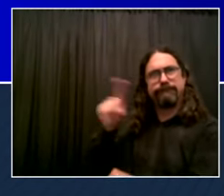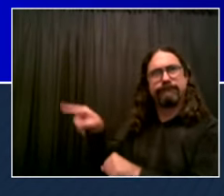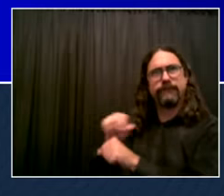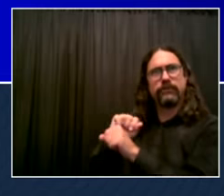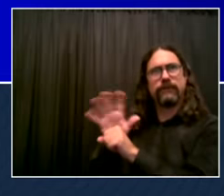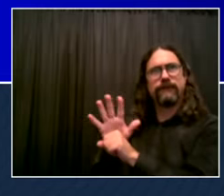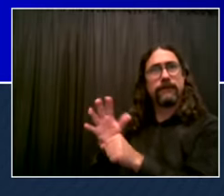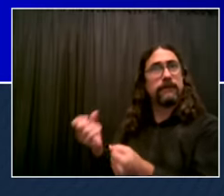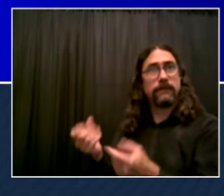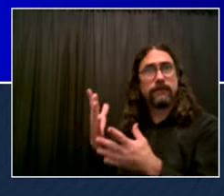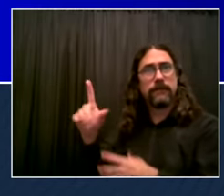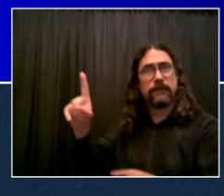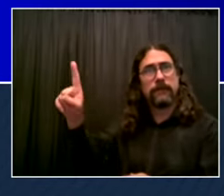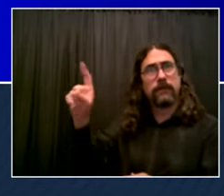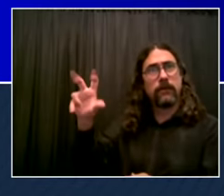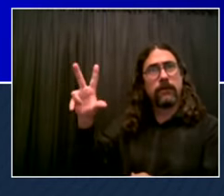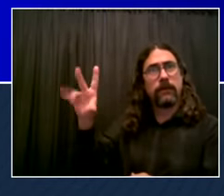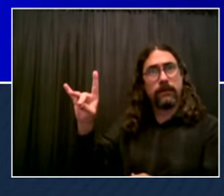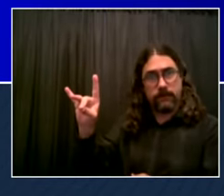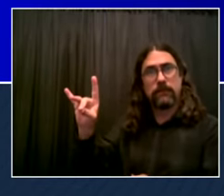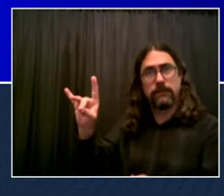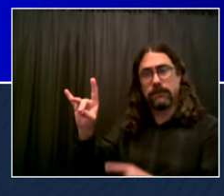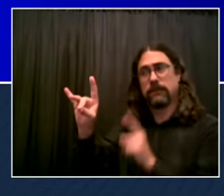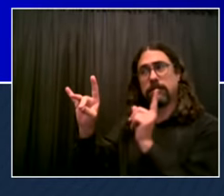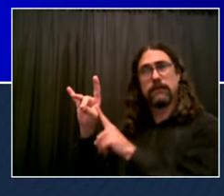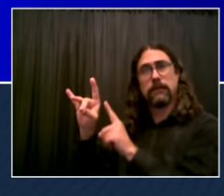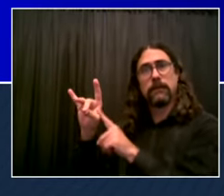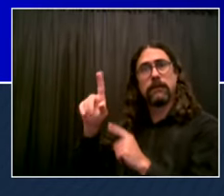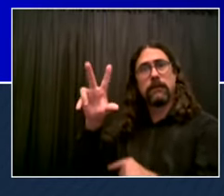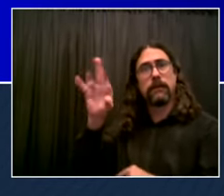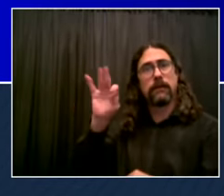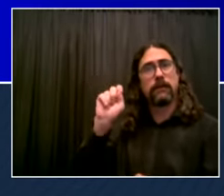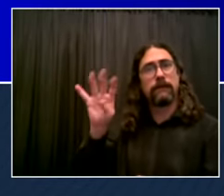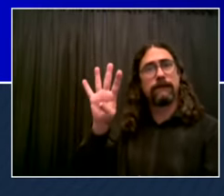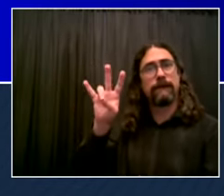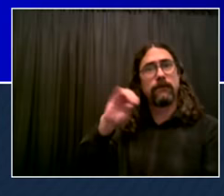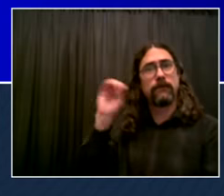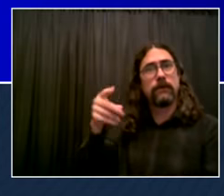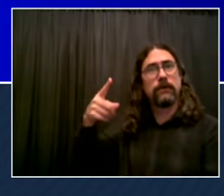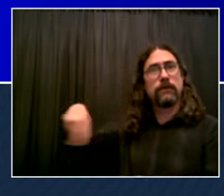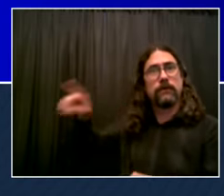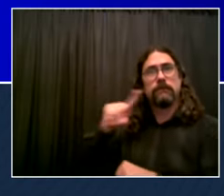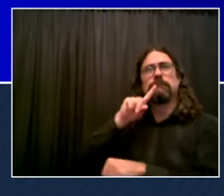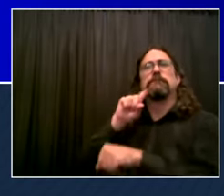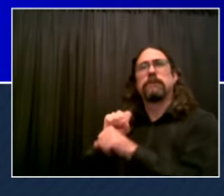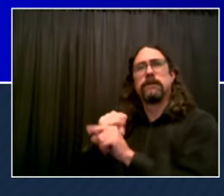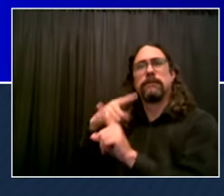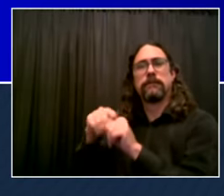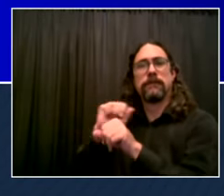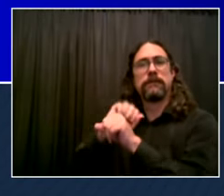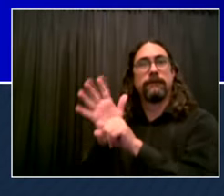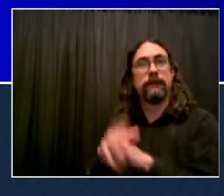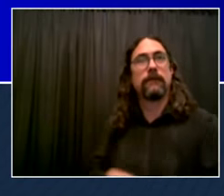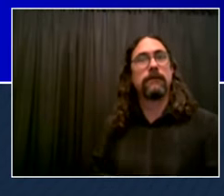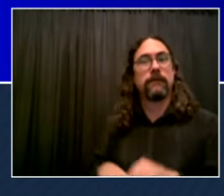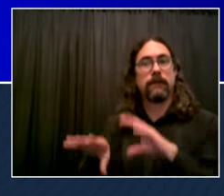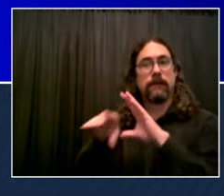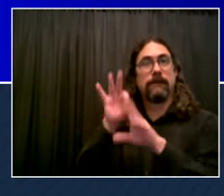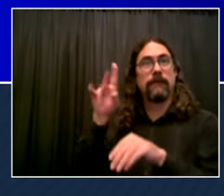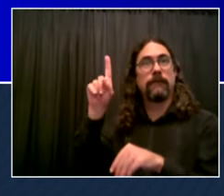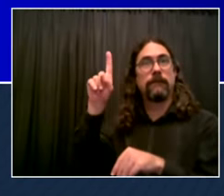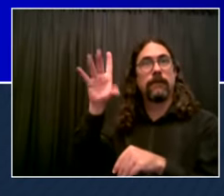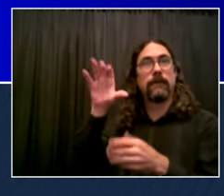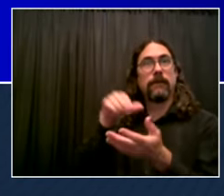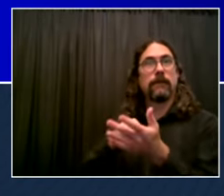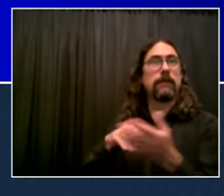hospitalization rate 1.38 per 100 000 and then number three the new reported cases on seven day average stage